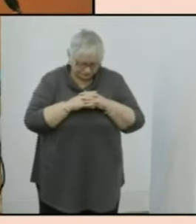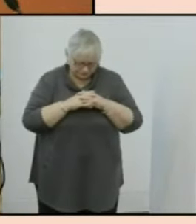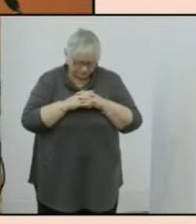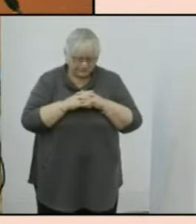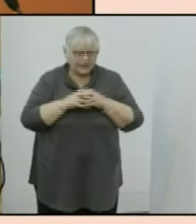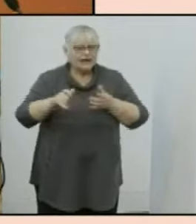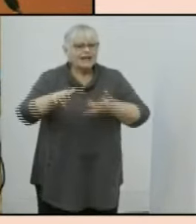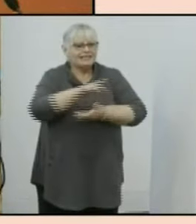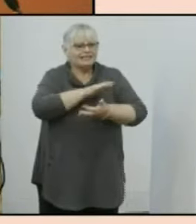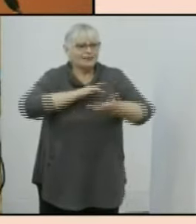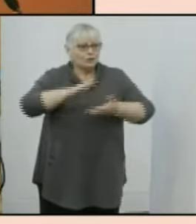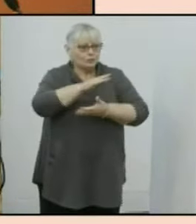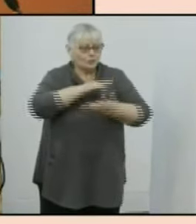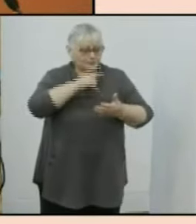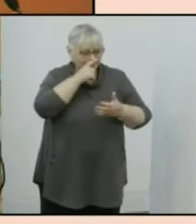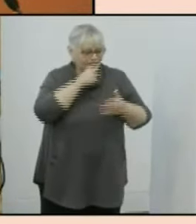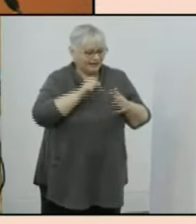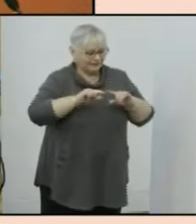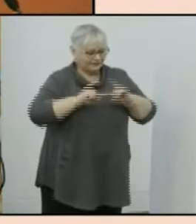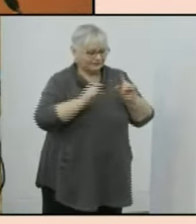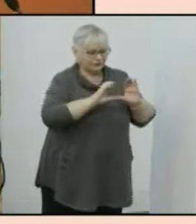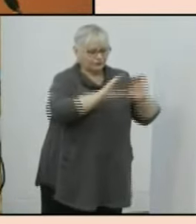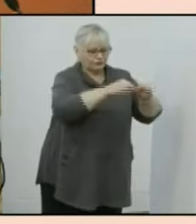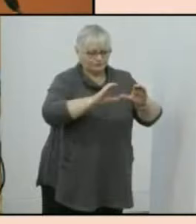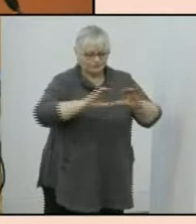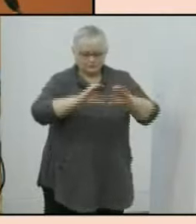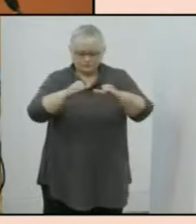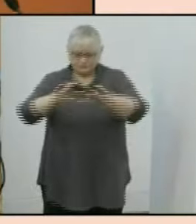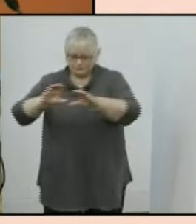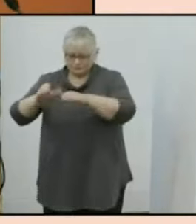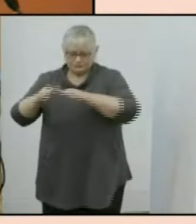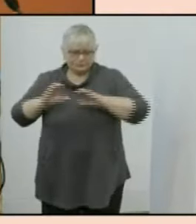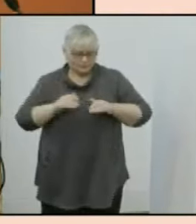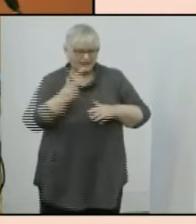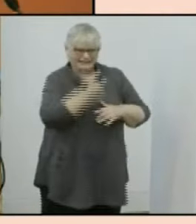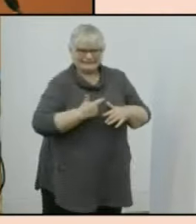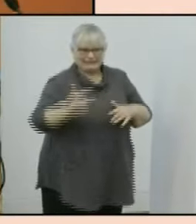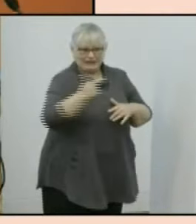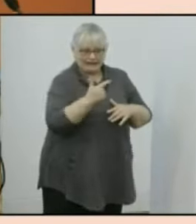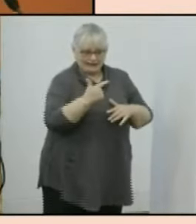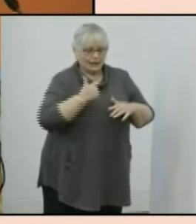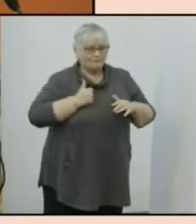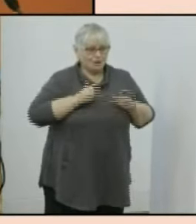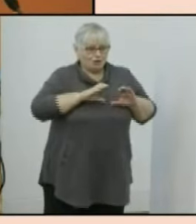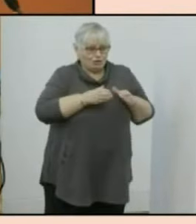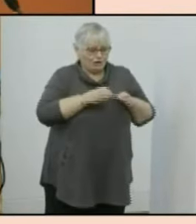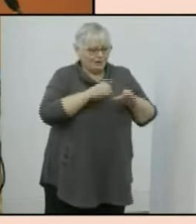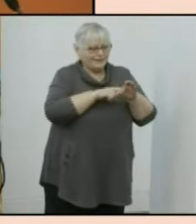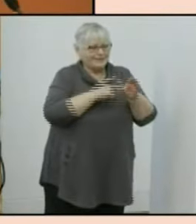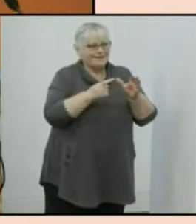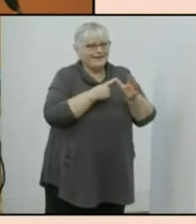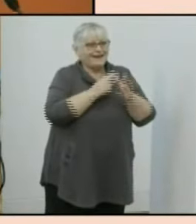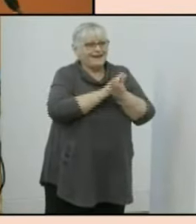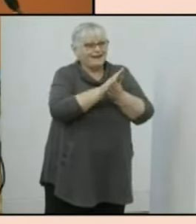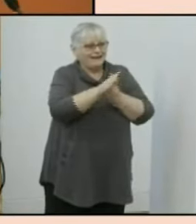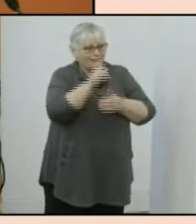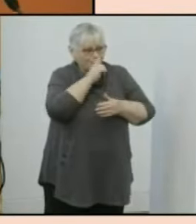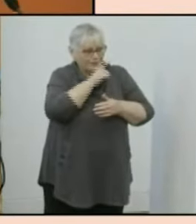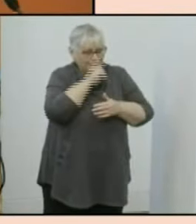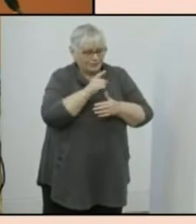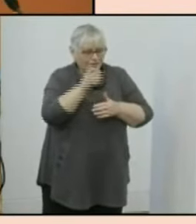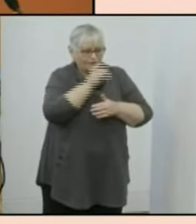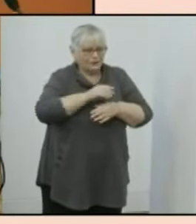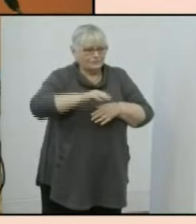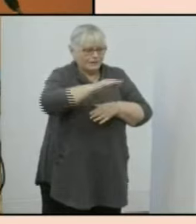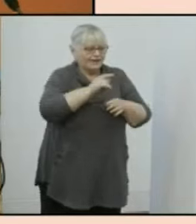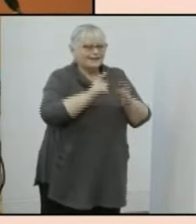normal people have different clan groups we have uh you know seven different clan groups my clan group are the yar people uh we come from that